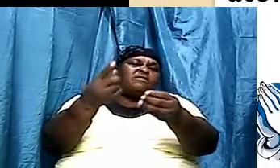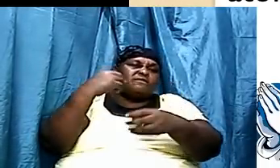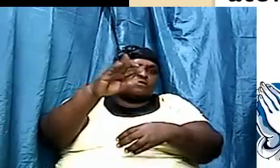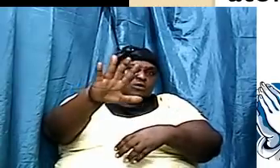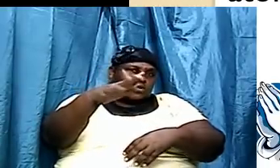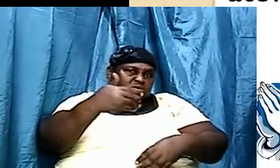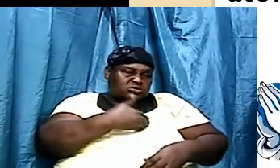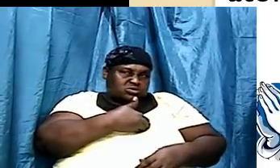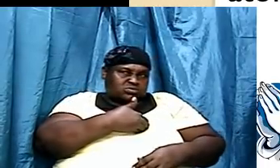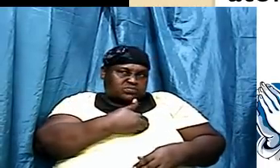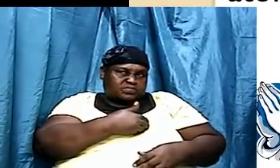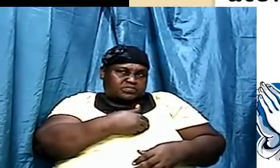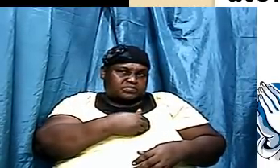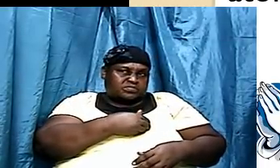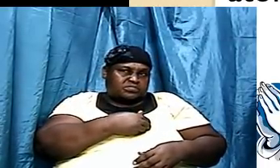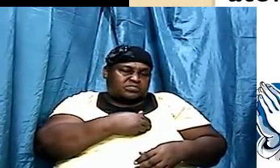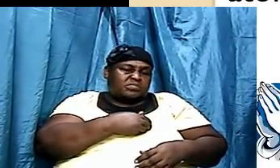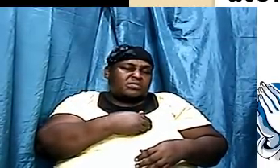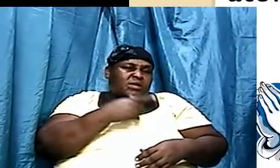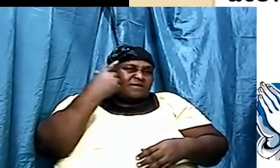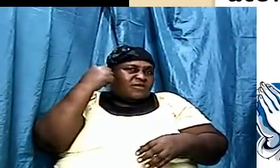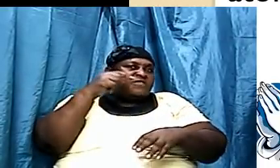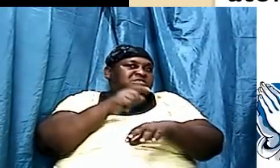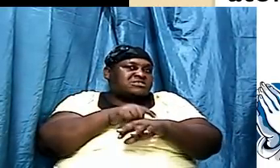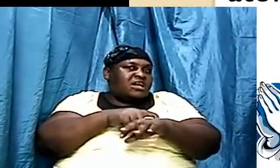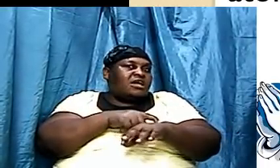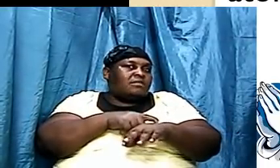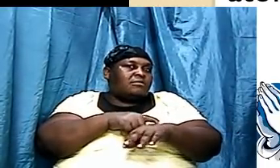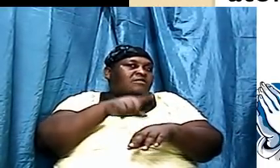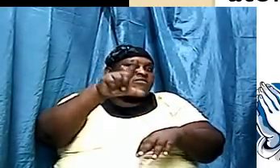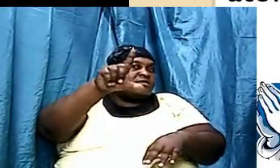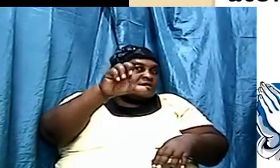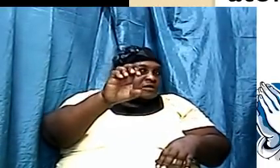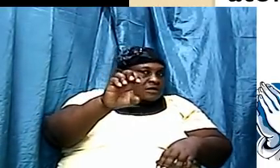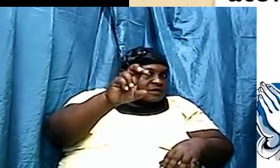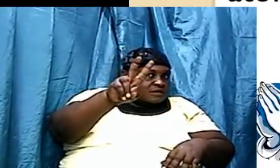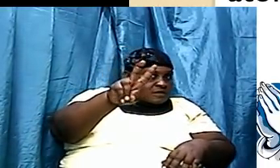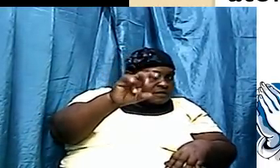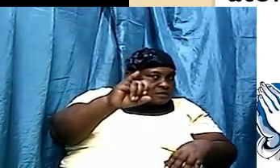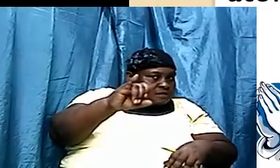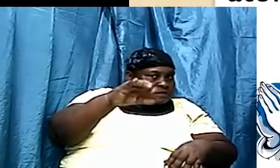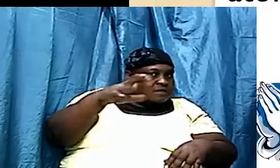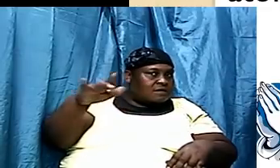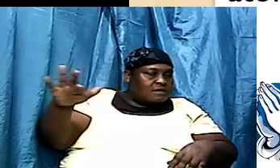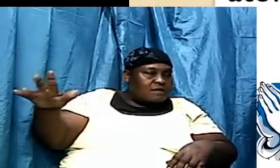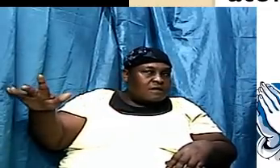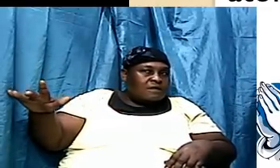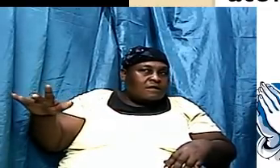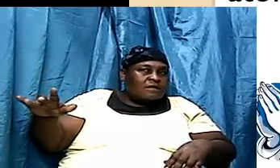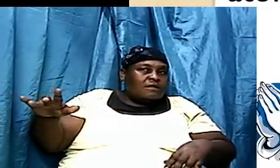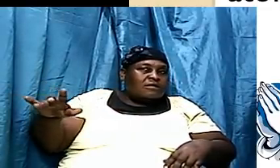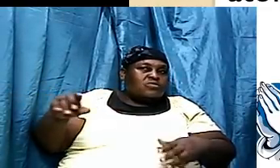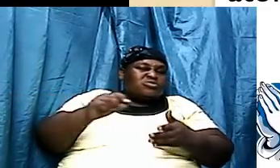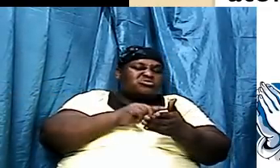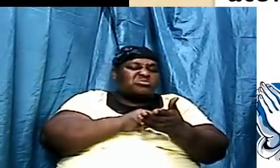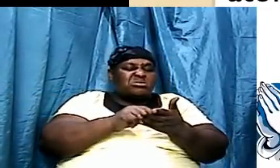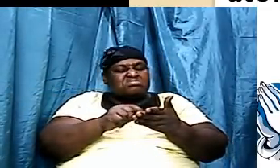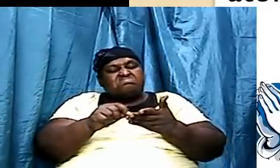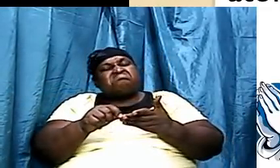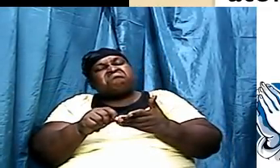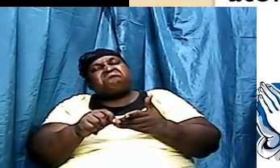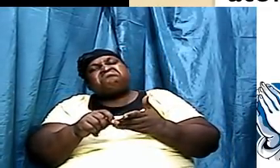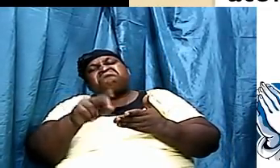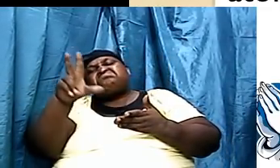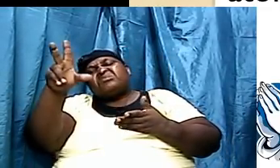From the time of Leviticus, and if you could even note about the writing of Leviticus, it was written during the time, for about three